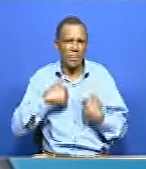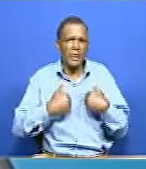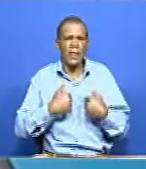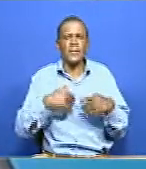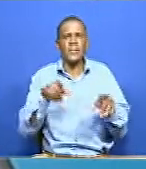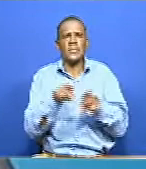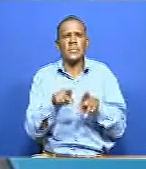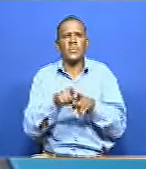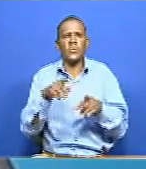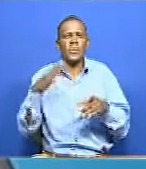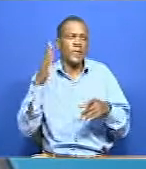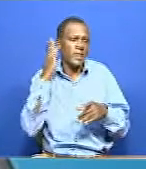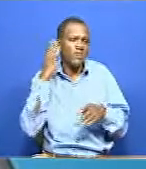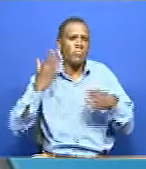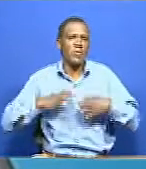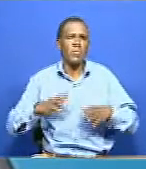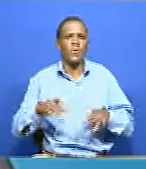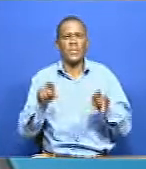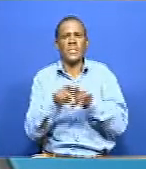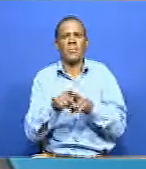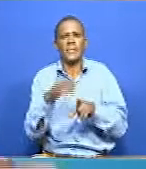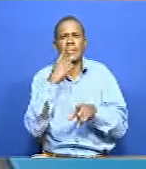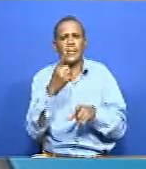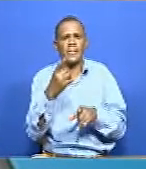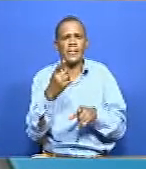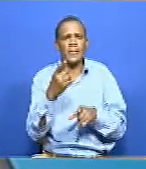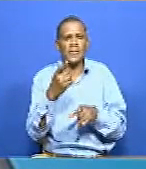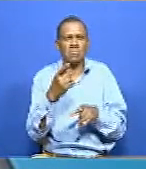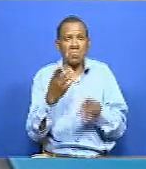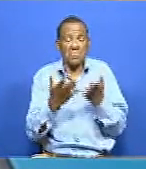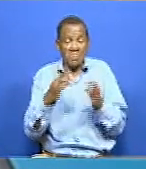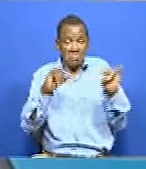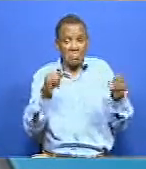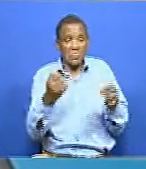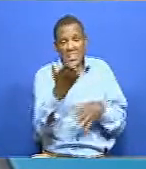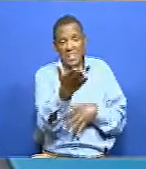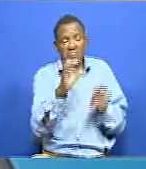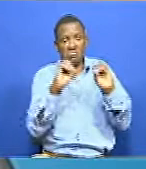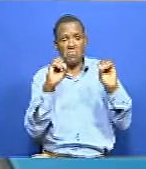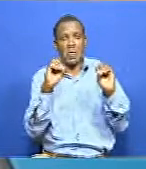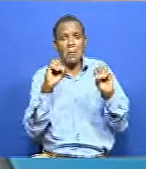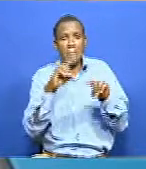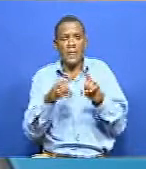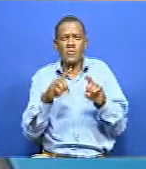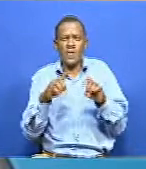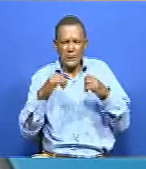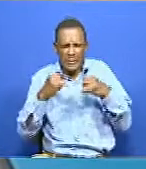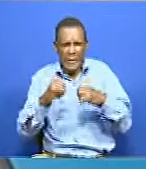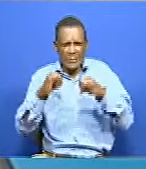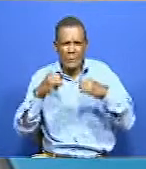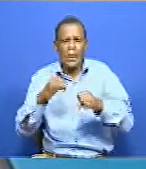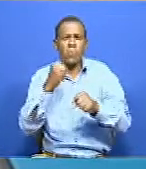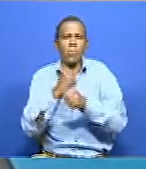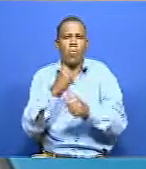persons. We are also key, as I said, in the media, though not in the news, we are also very key in developing of content. We are